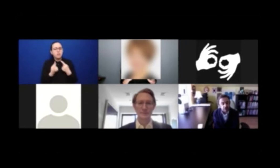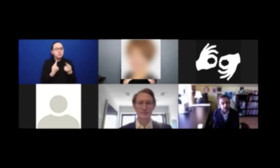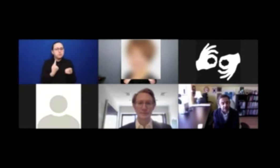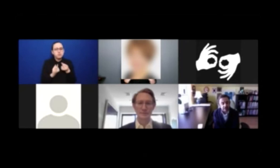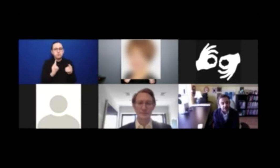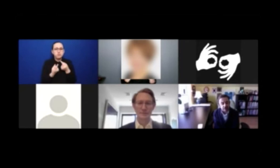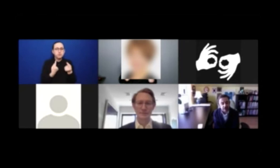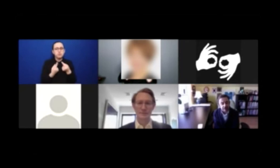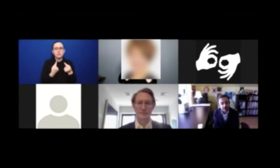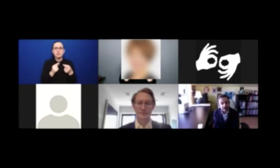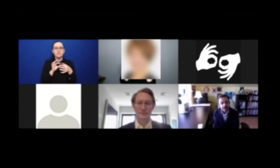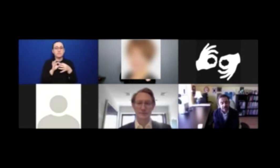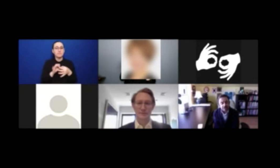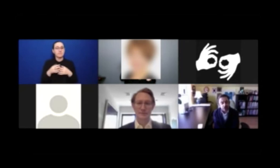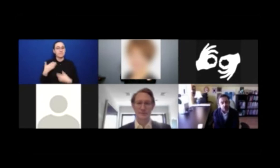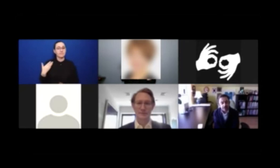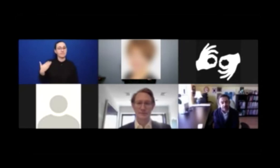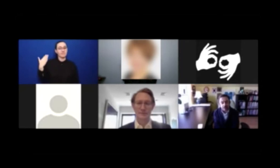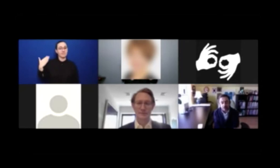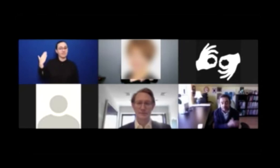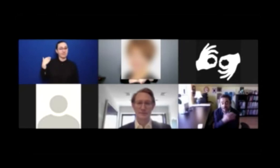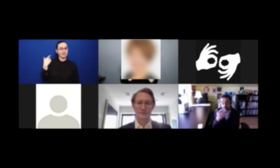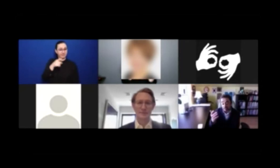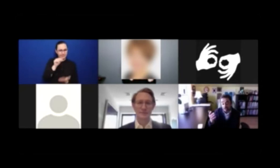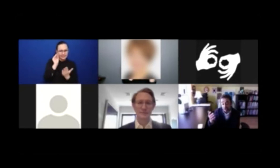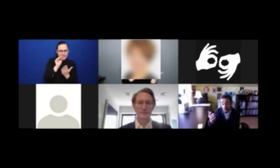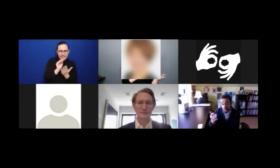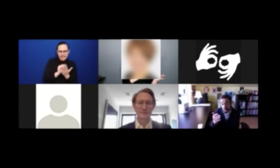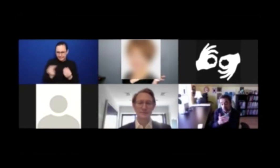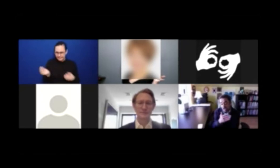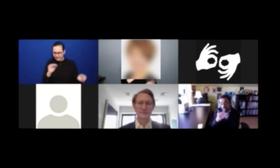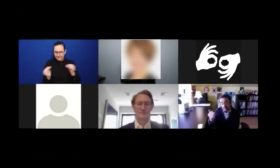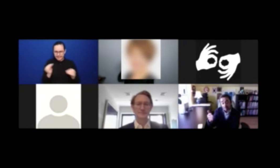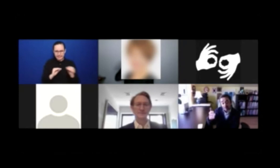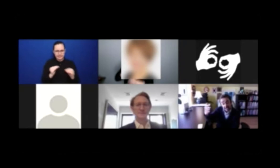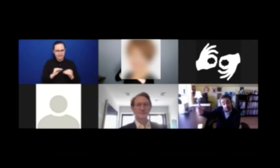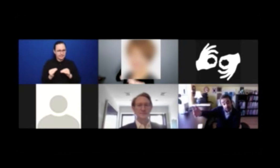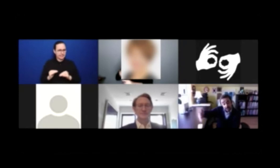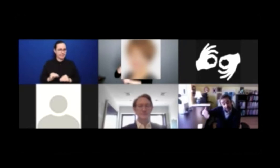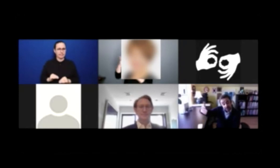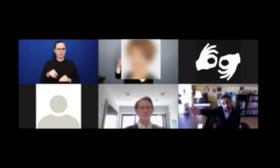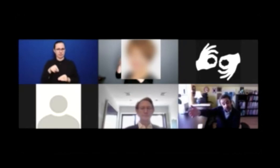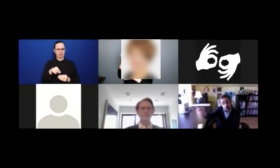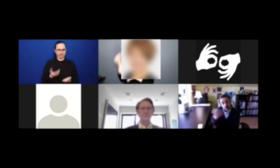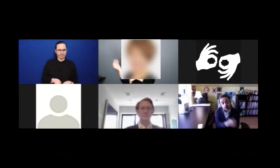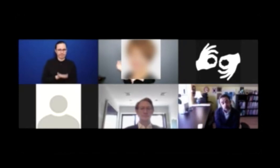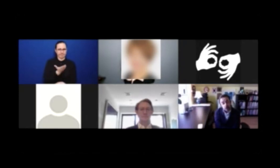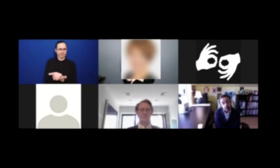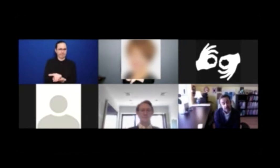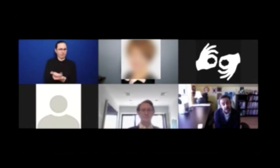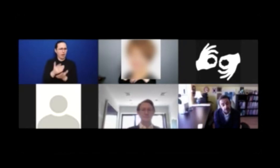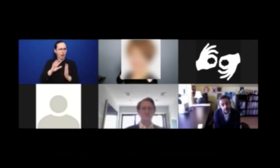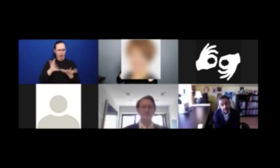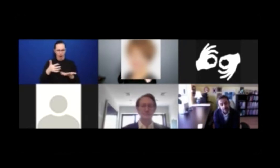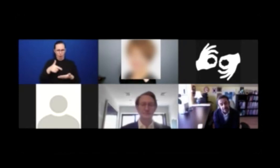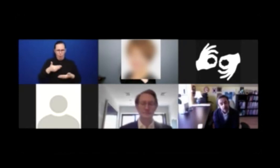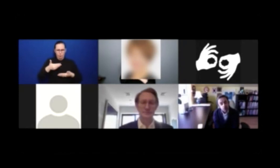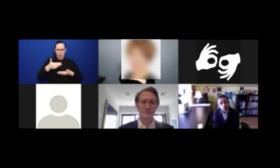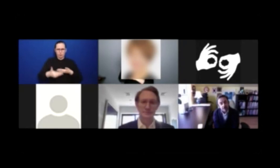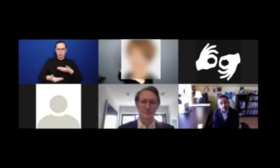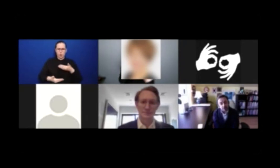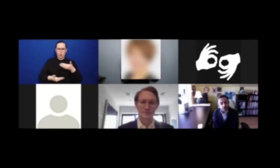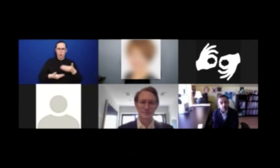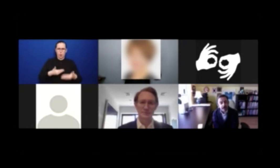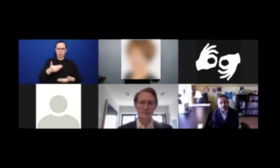process and things. I think Senator Cutty Clear has made clear, you know, some of the impact in the long term. But I mean,